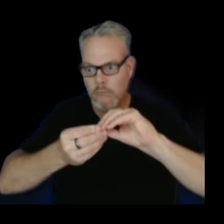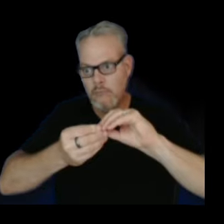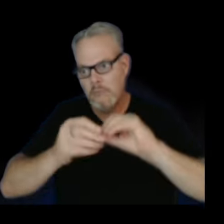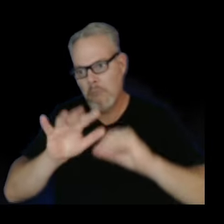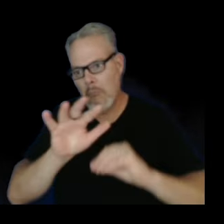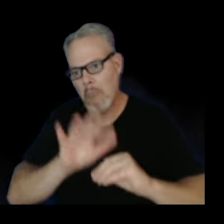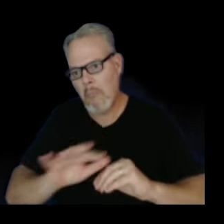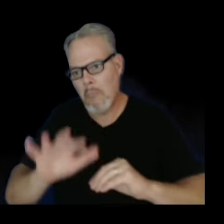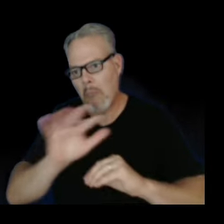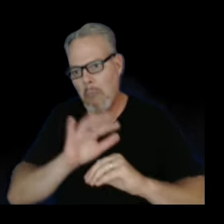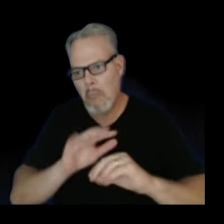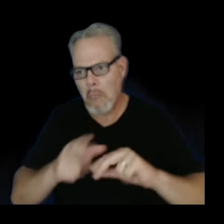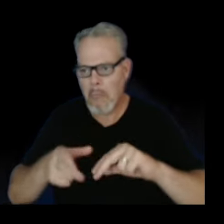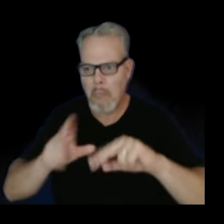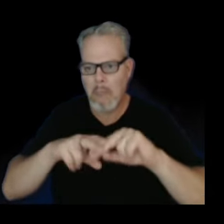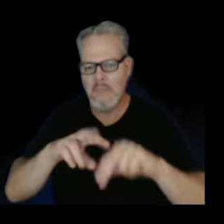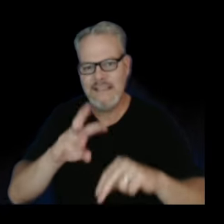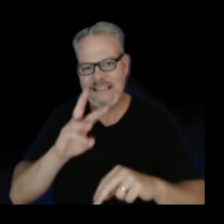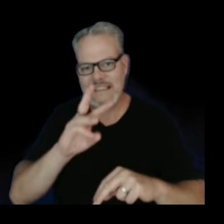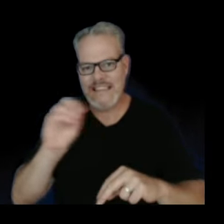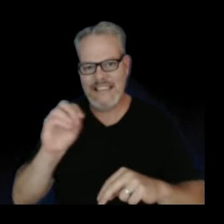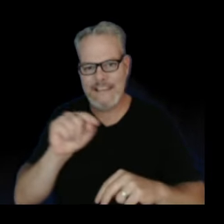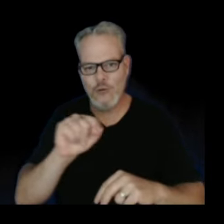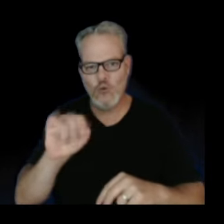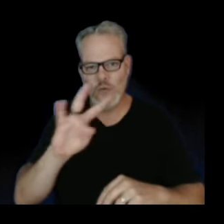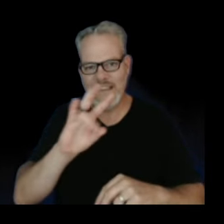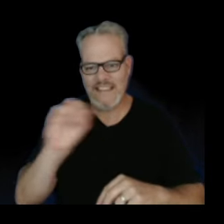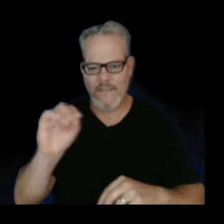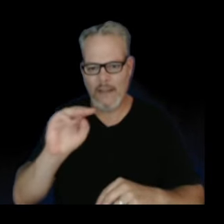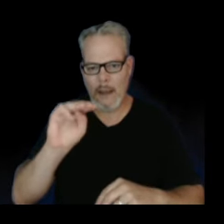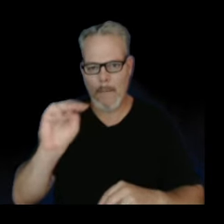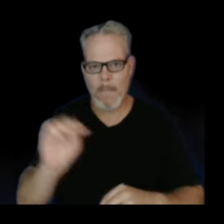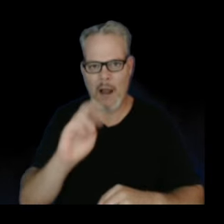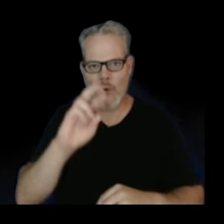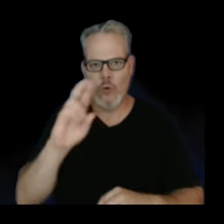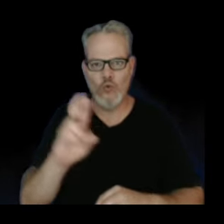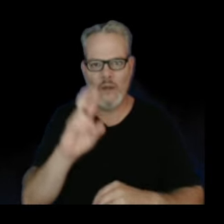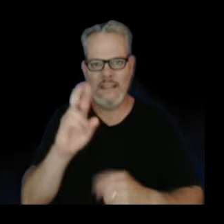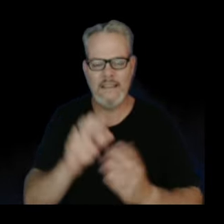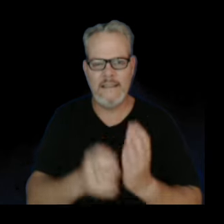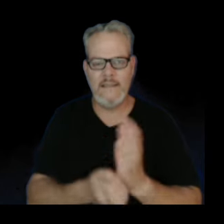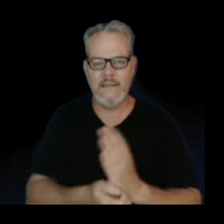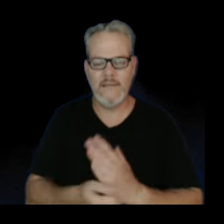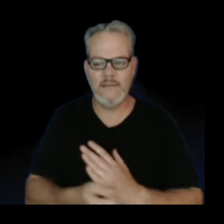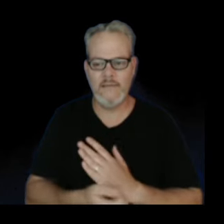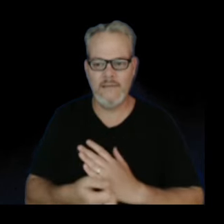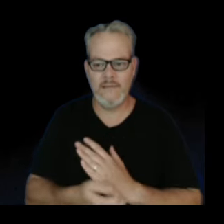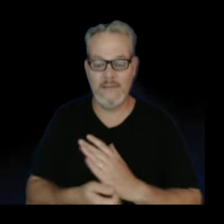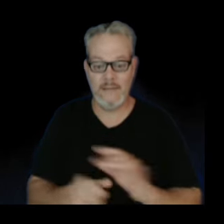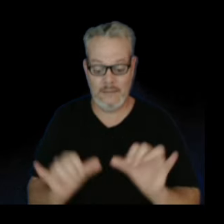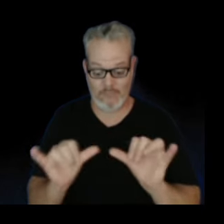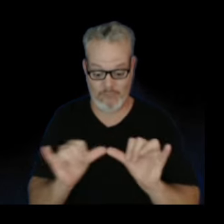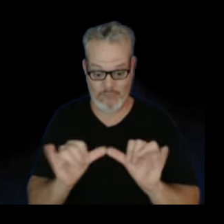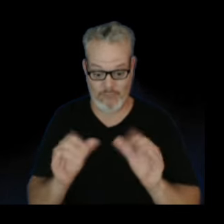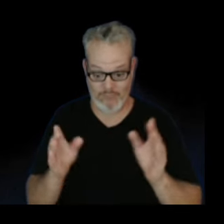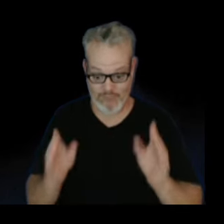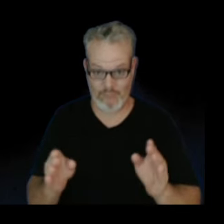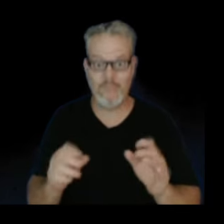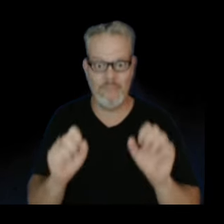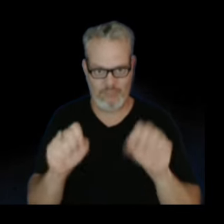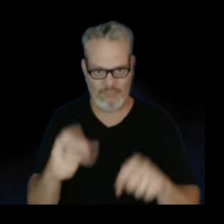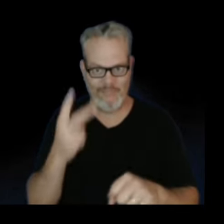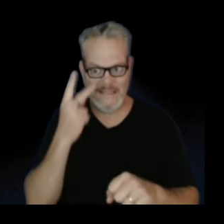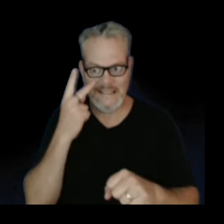60, 70 micro radians in the last week. So a sizable increase that has